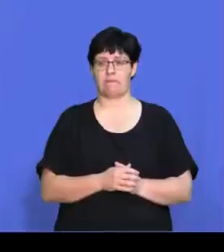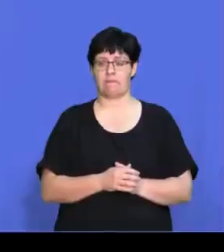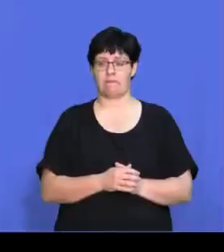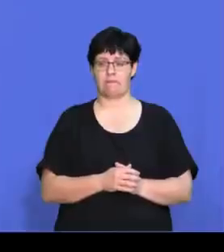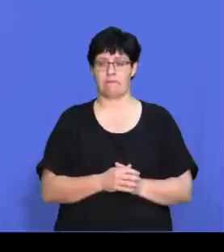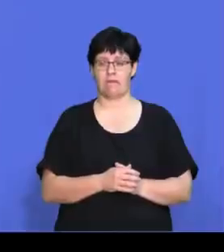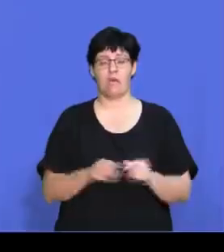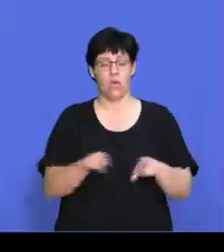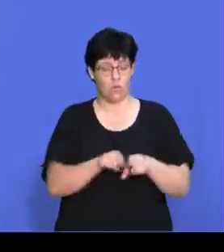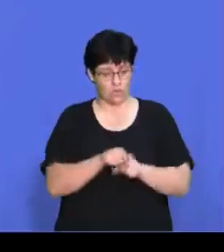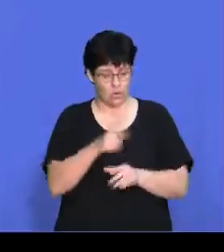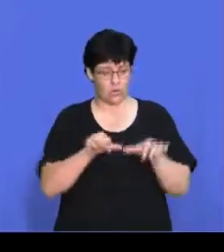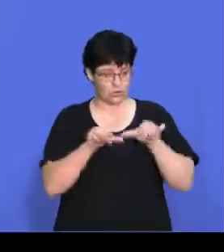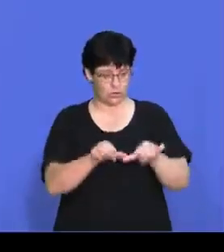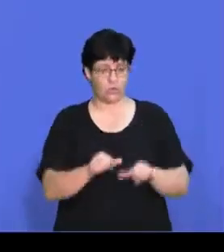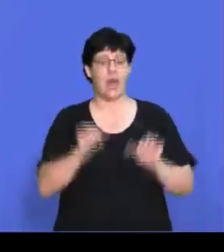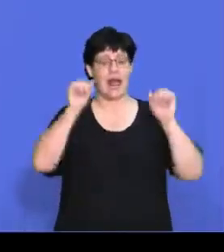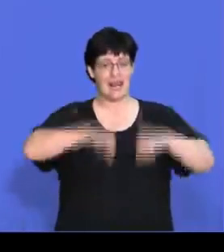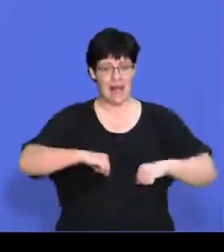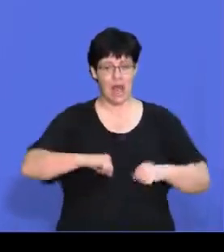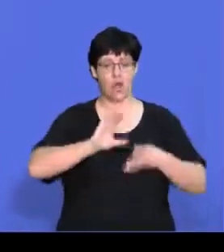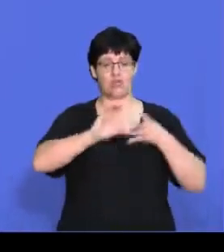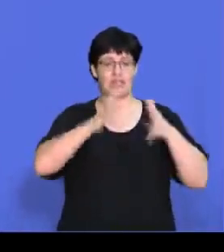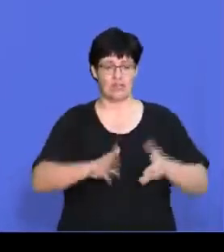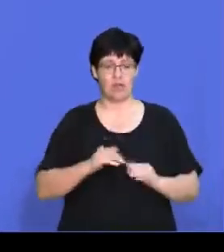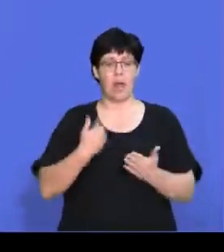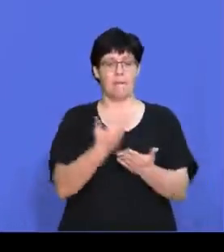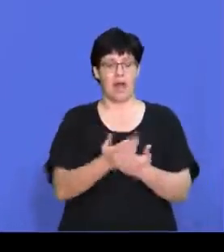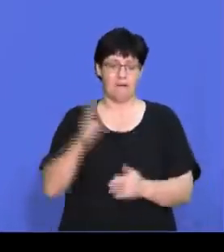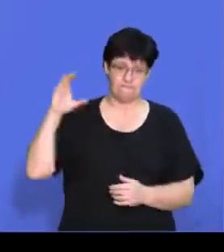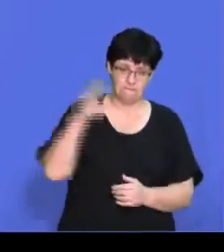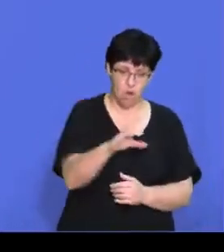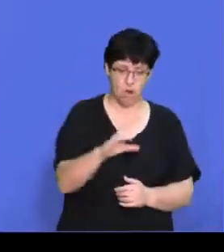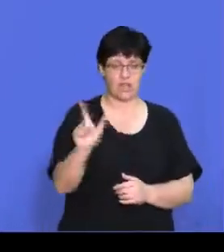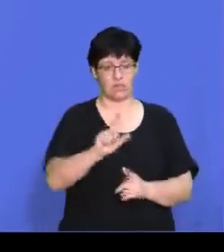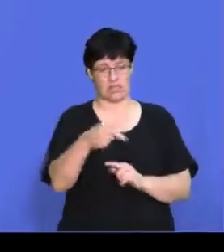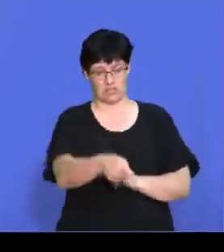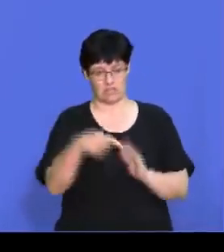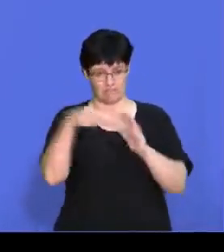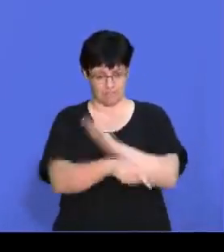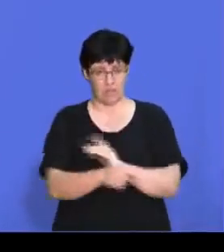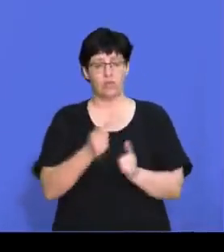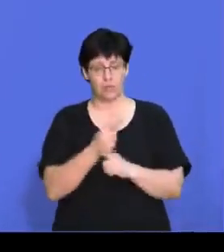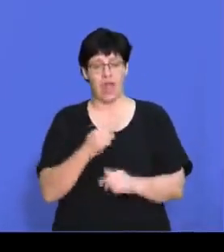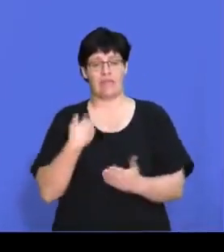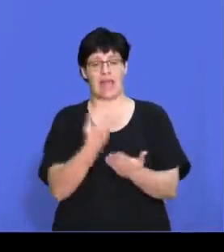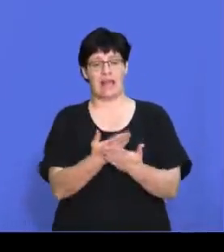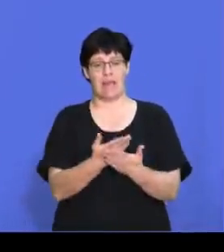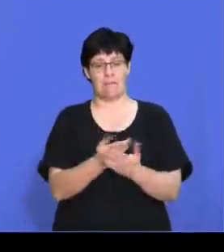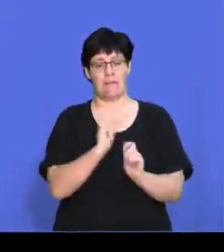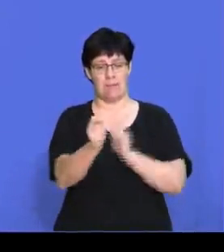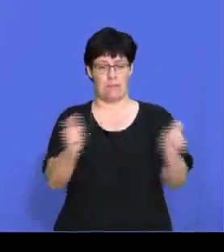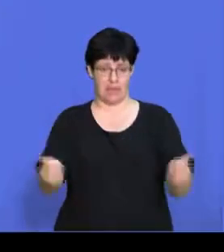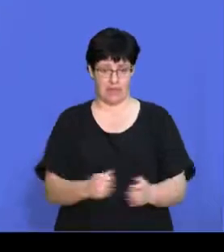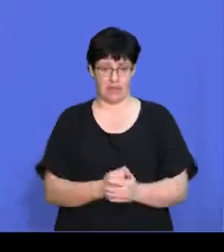It's also on liquidation. It's allowing creditors to apply for forced liquidation in order to have their claims settled. So